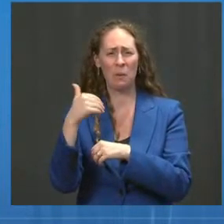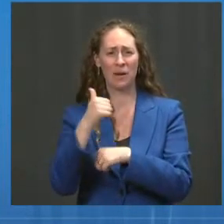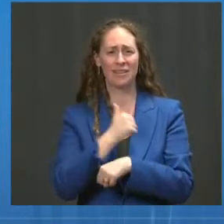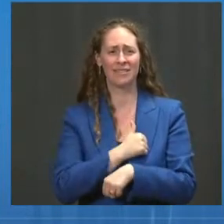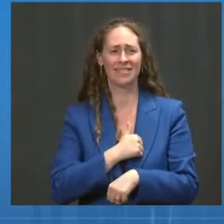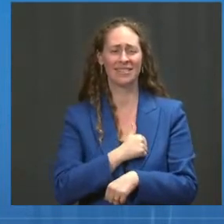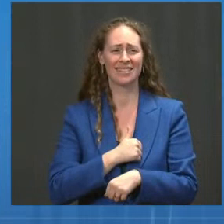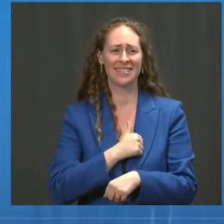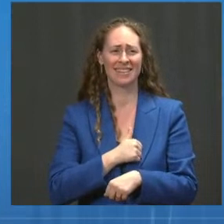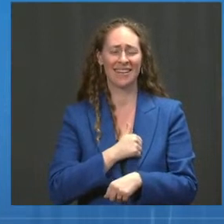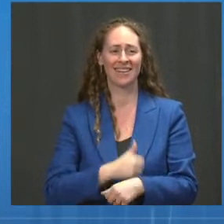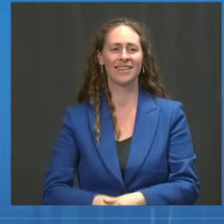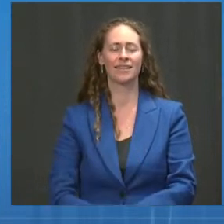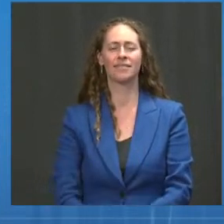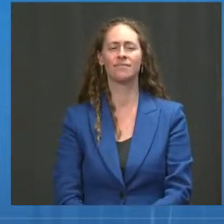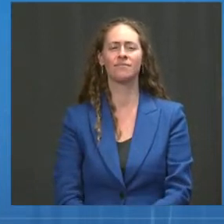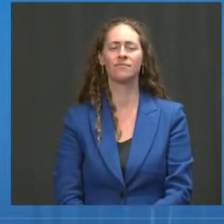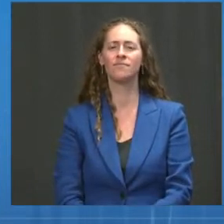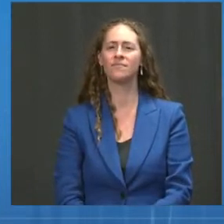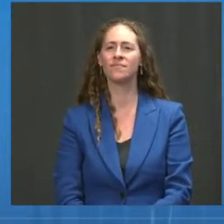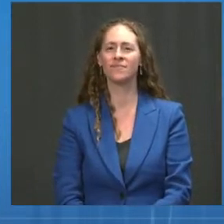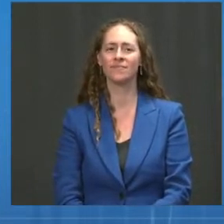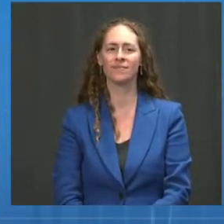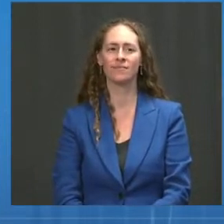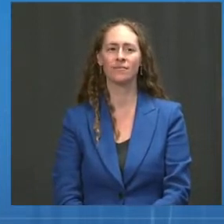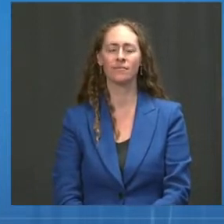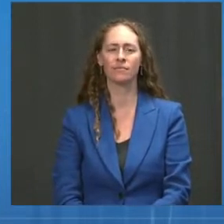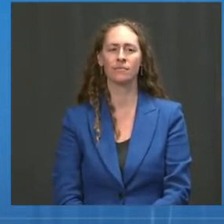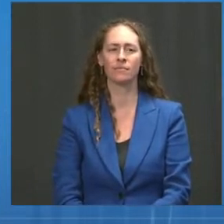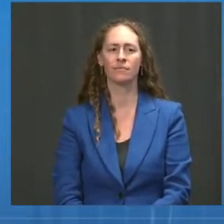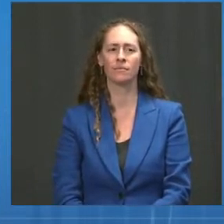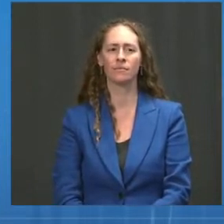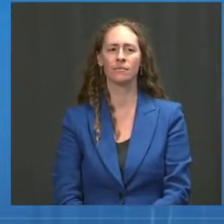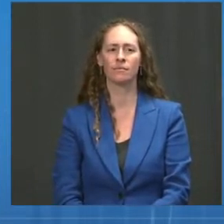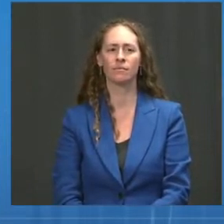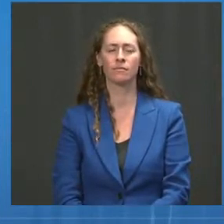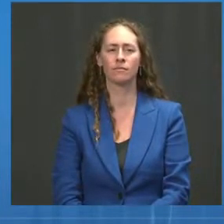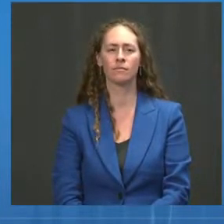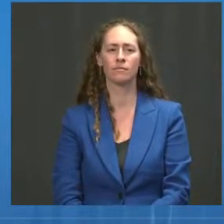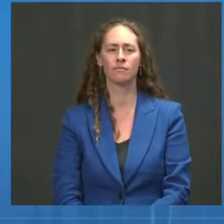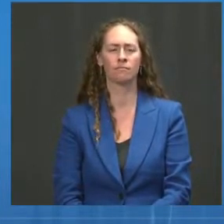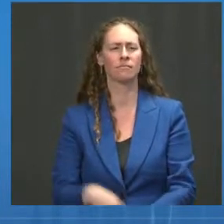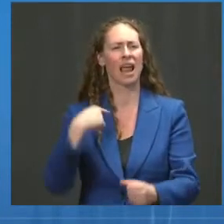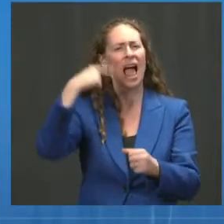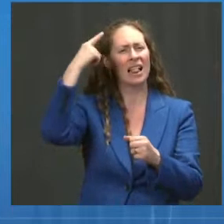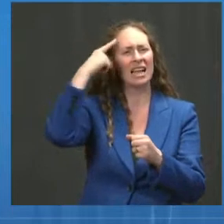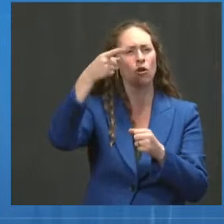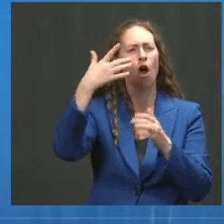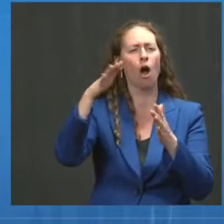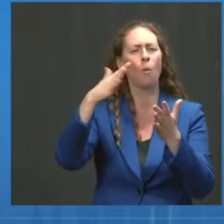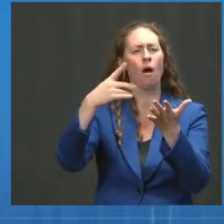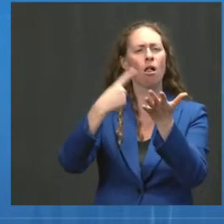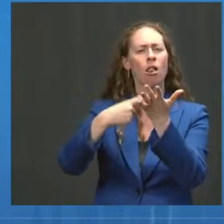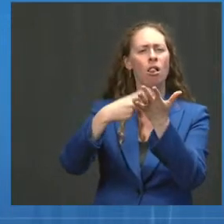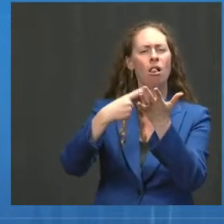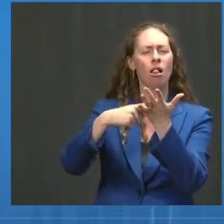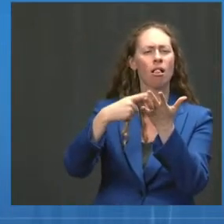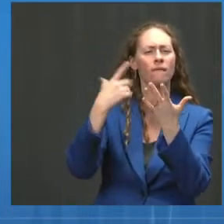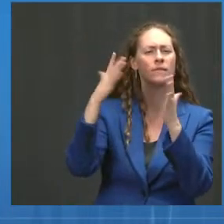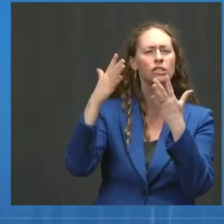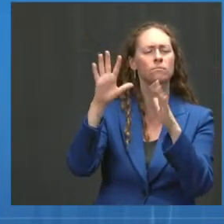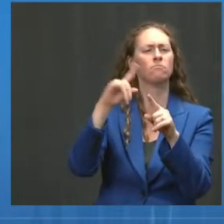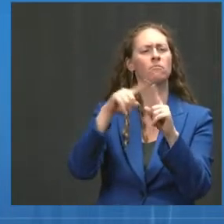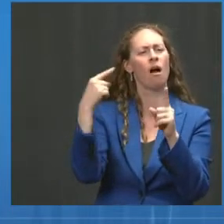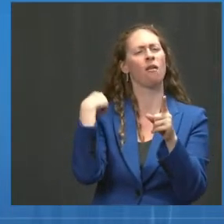about that, guys. I just wanted to find out, and I think maybe you answered this a bit, but why are you sort of skipping the typical FDA